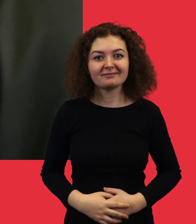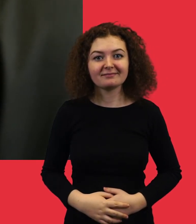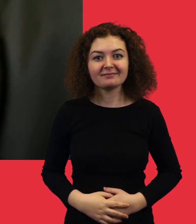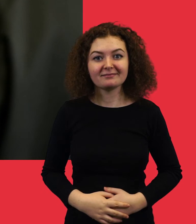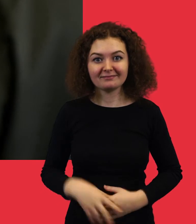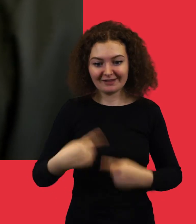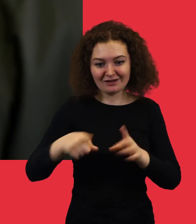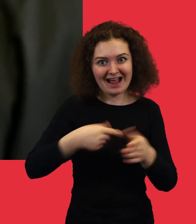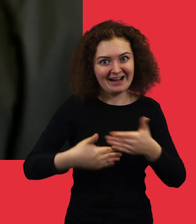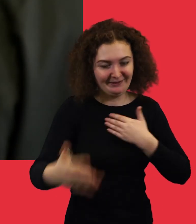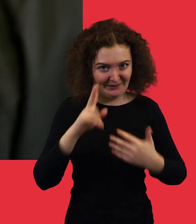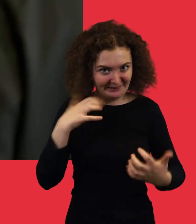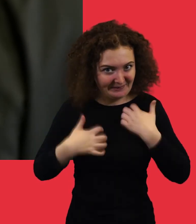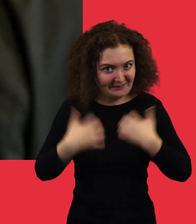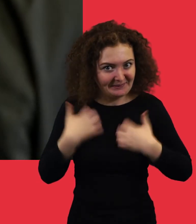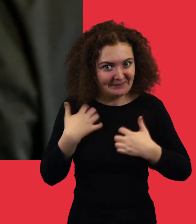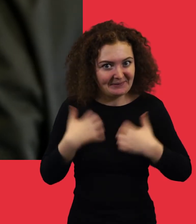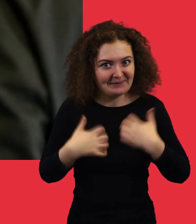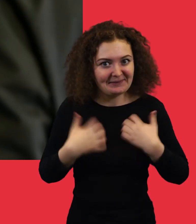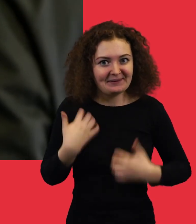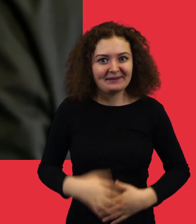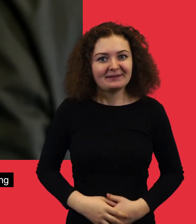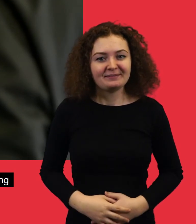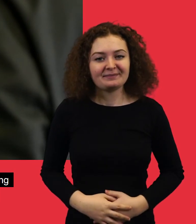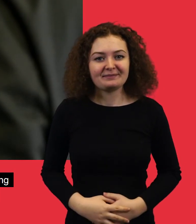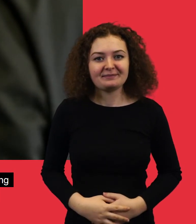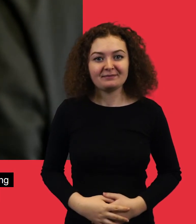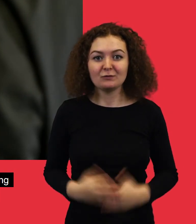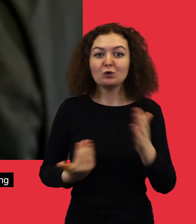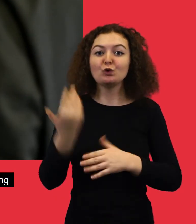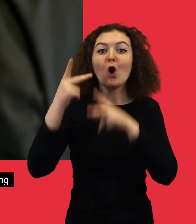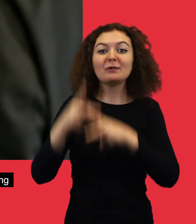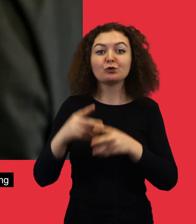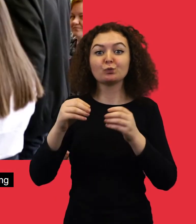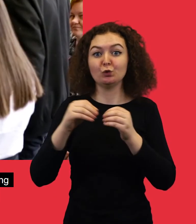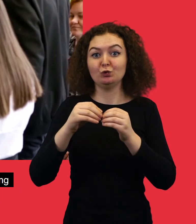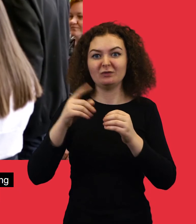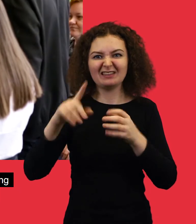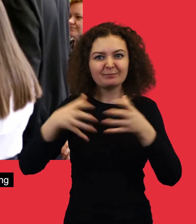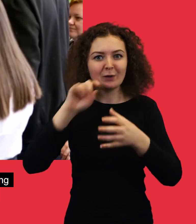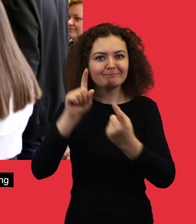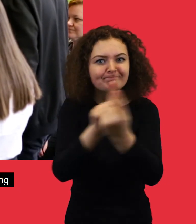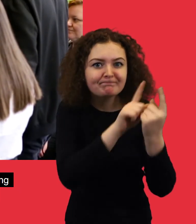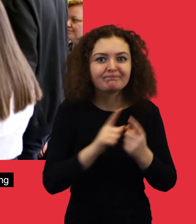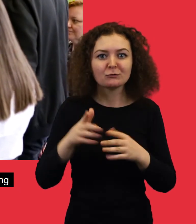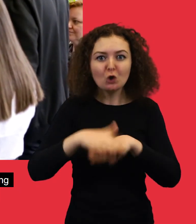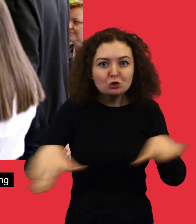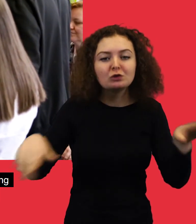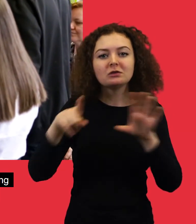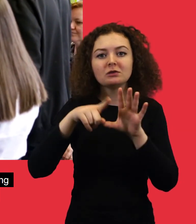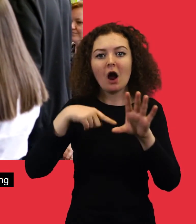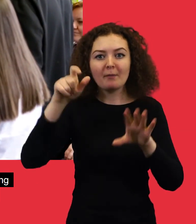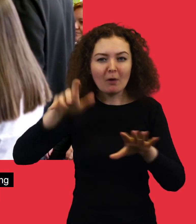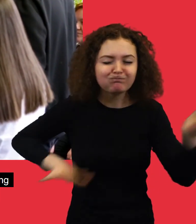The next year is looking exciting. The new Commissioner Bruce and the team will be meeting groups of children and young people